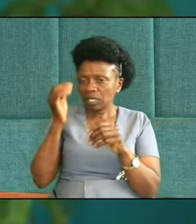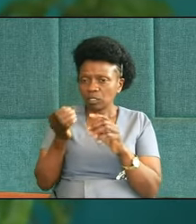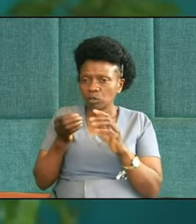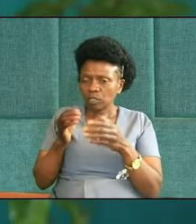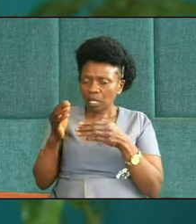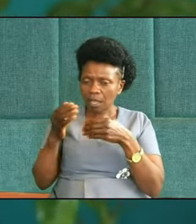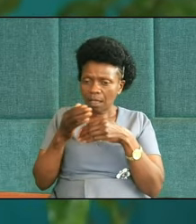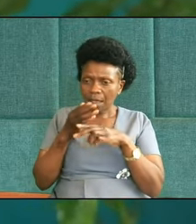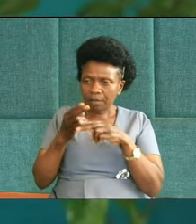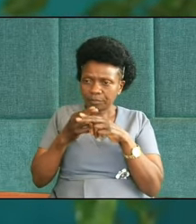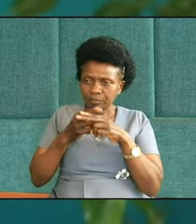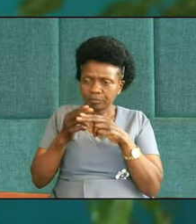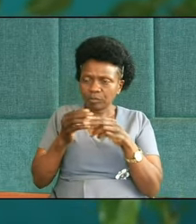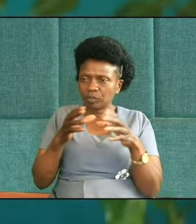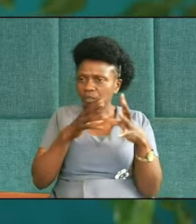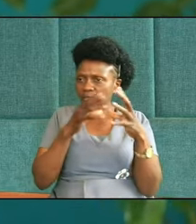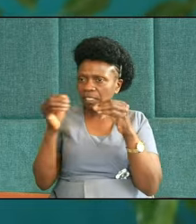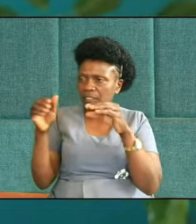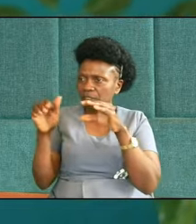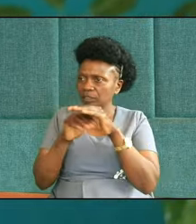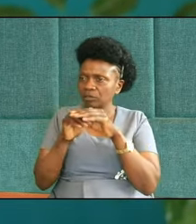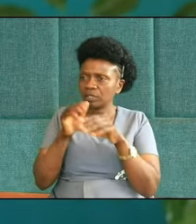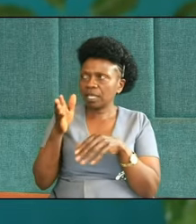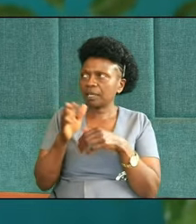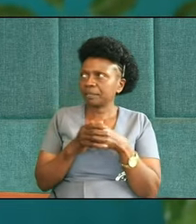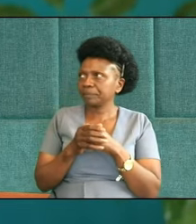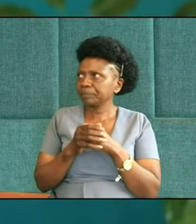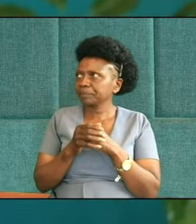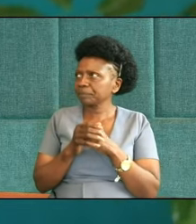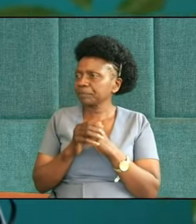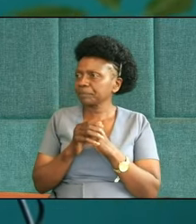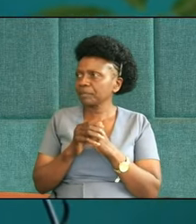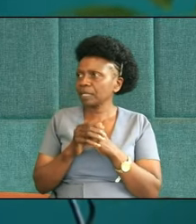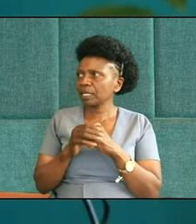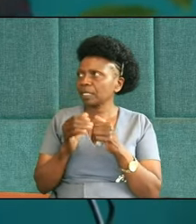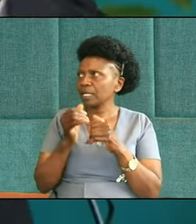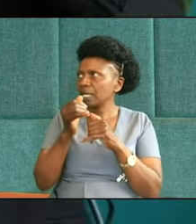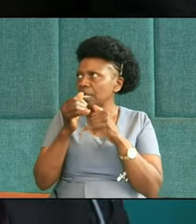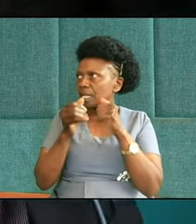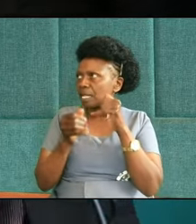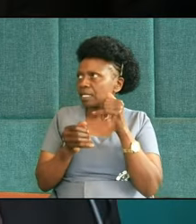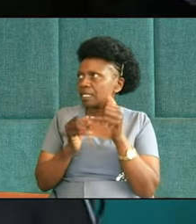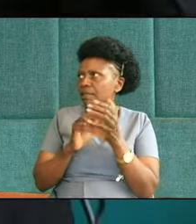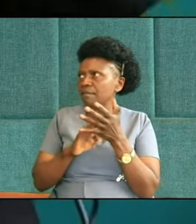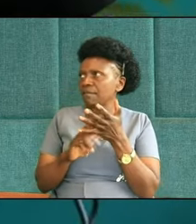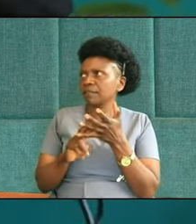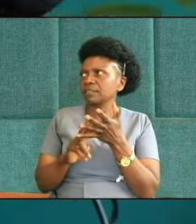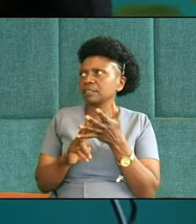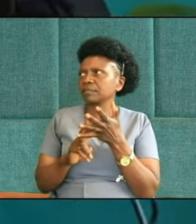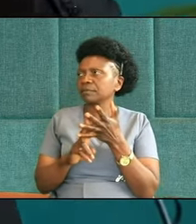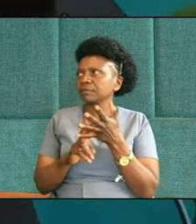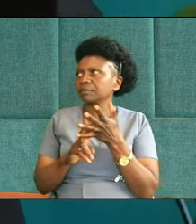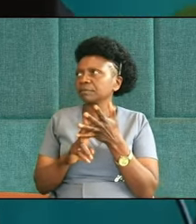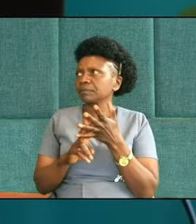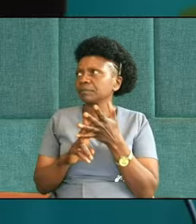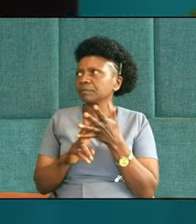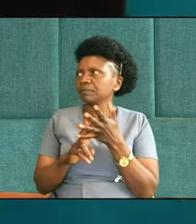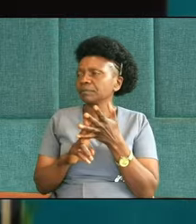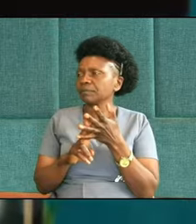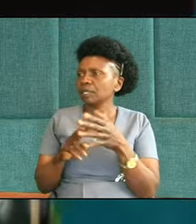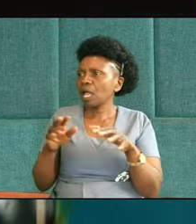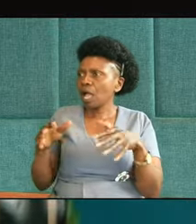Okay? He's not there yet. Now, what's interesting, the last time when this favoritism had happened,